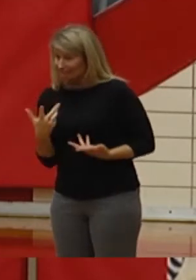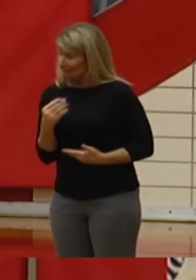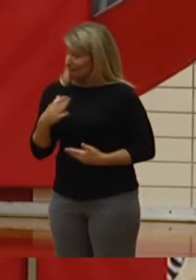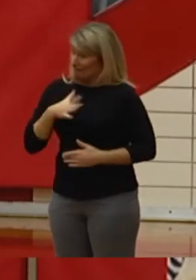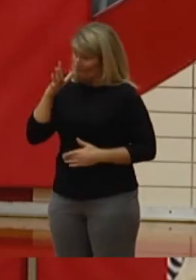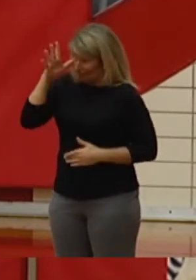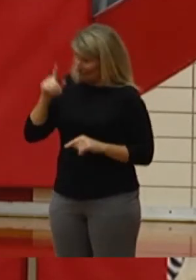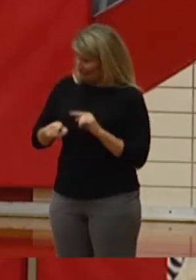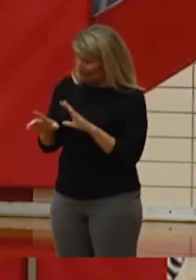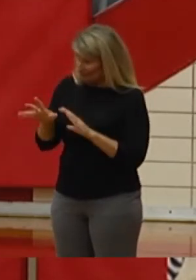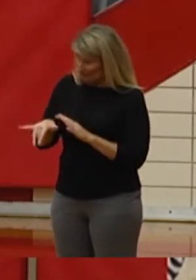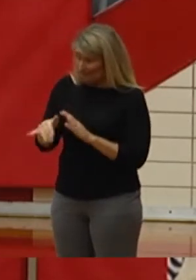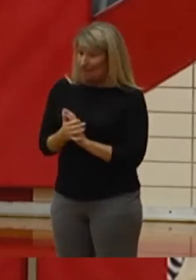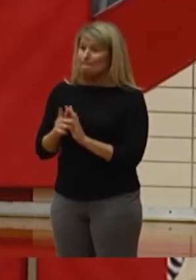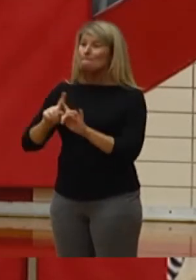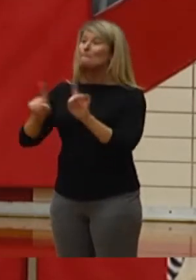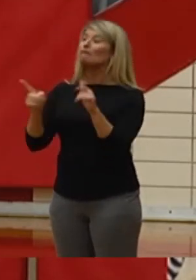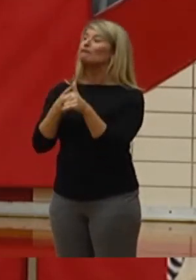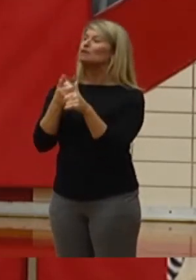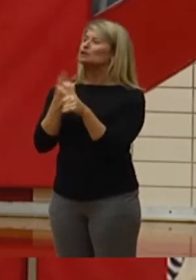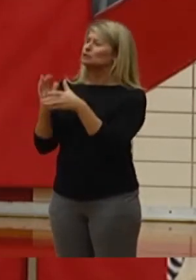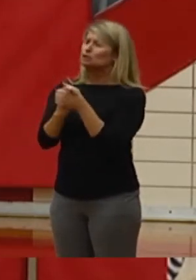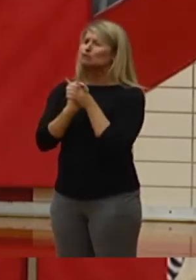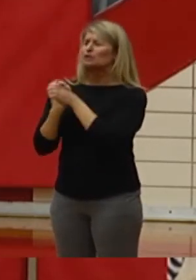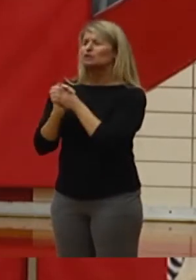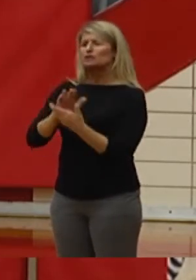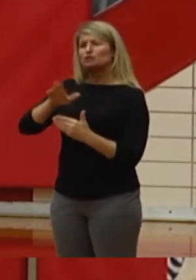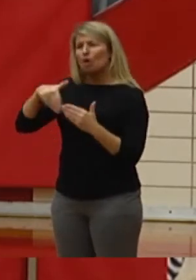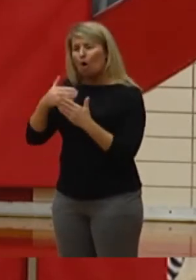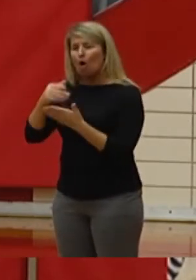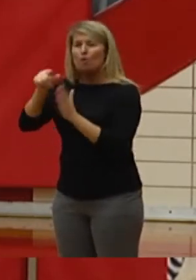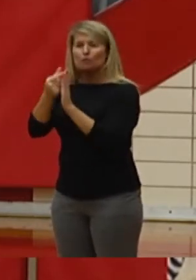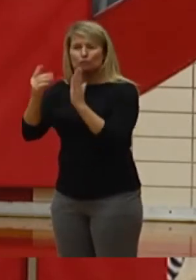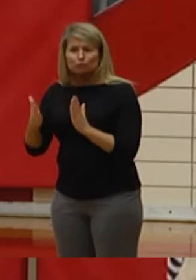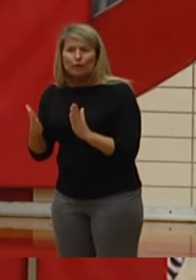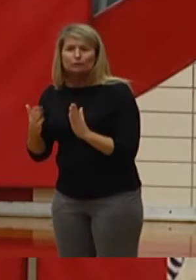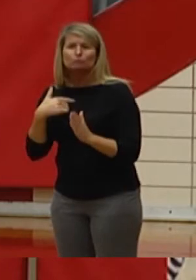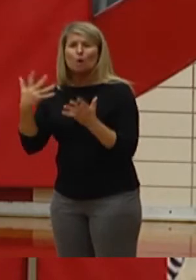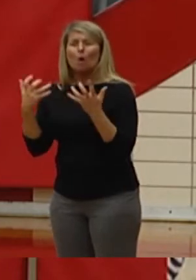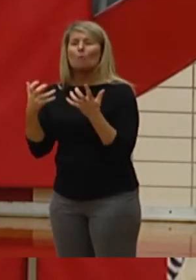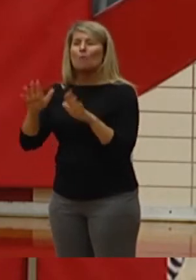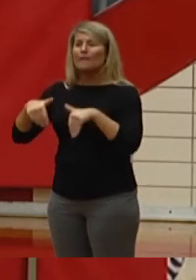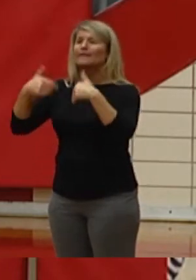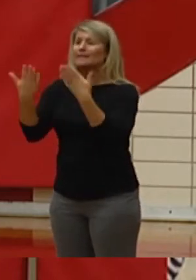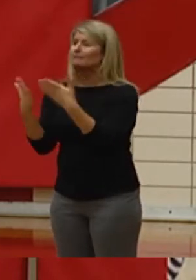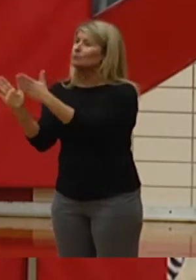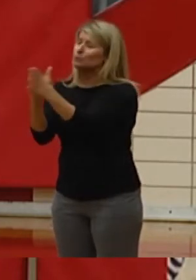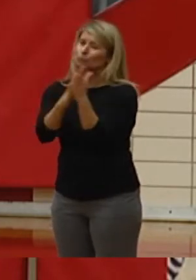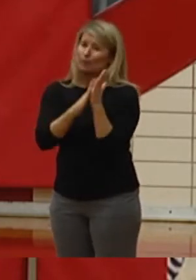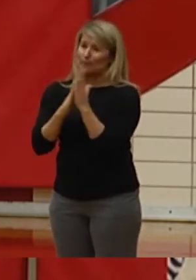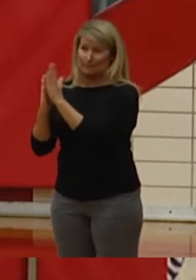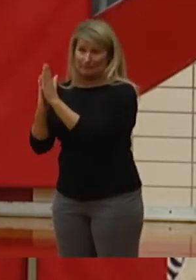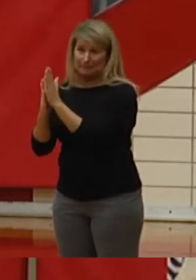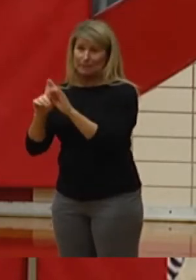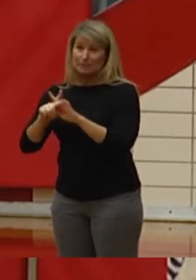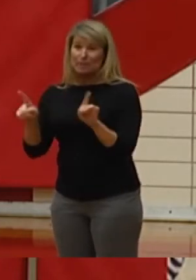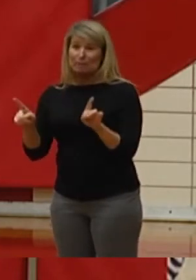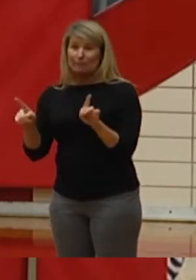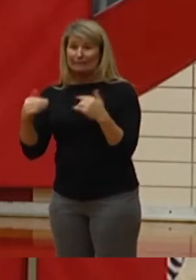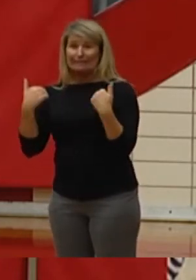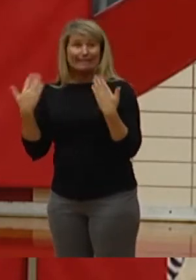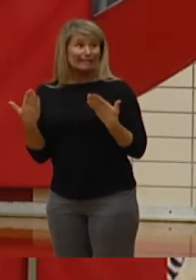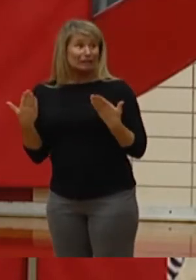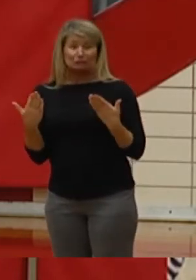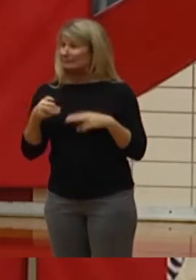off, congratulations to all of the graduates. I would ask all of you to give yourselves a round of applause, but I'm currently talking to hundreds of empty